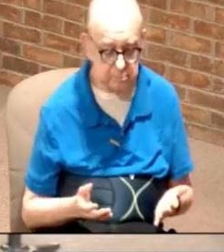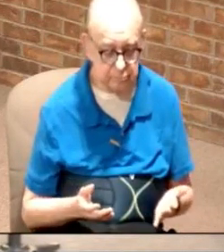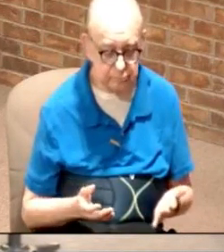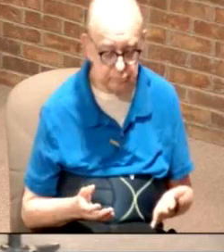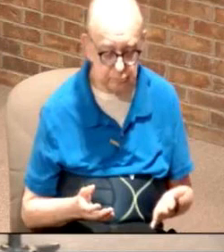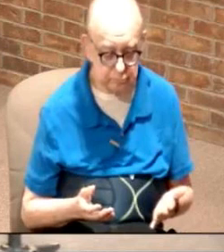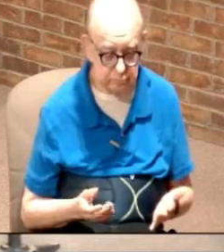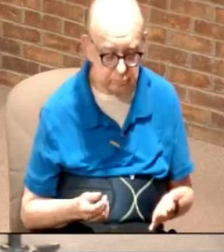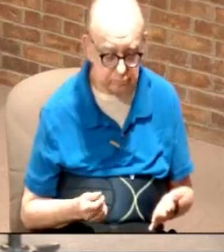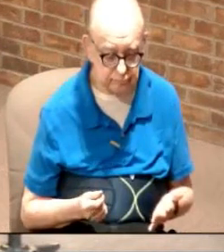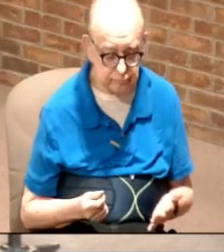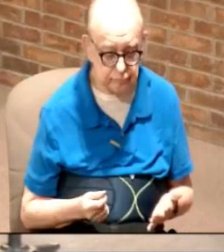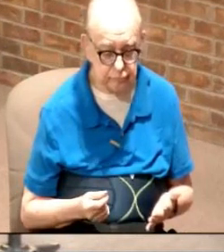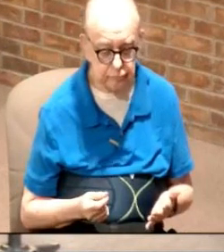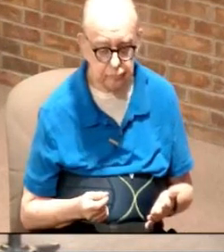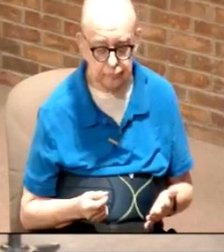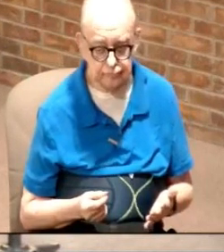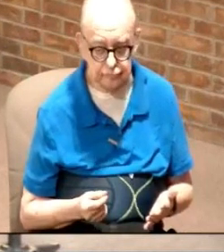Okay?